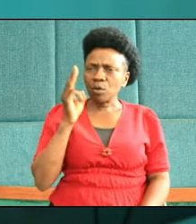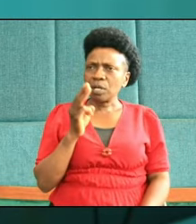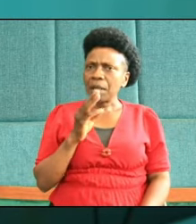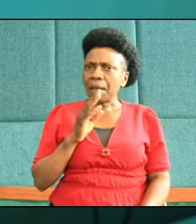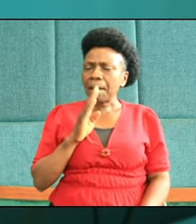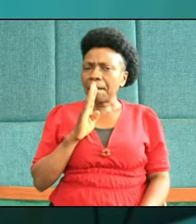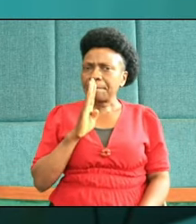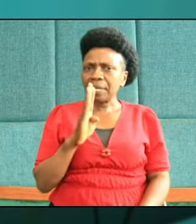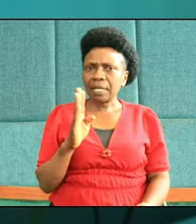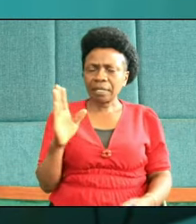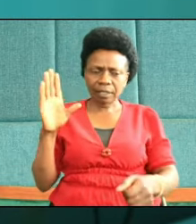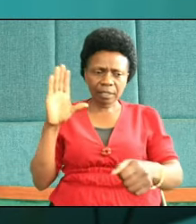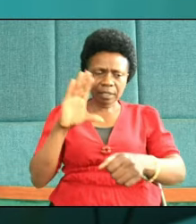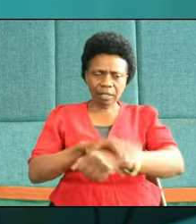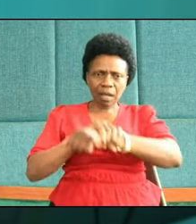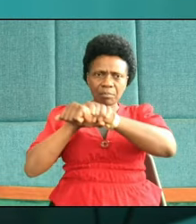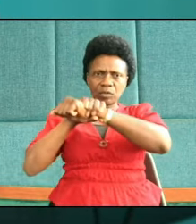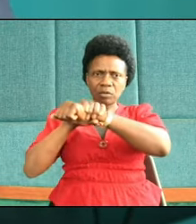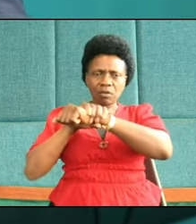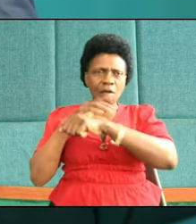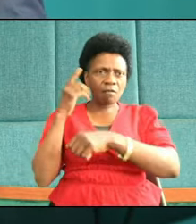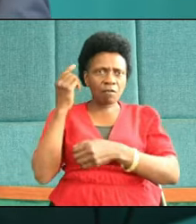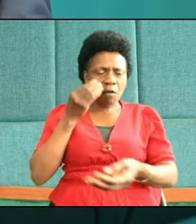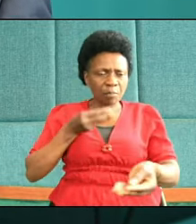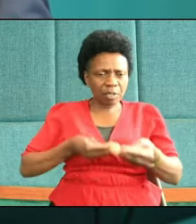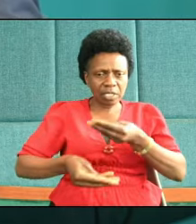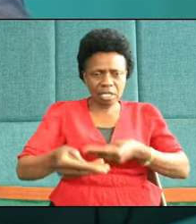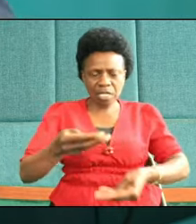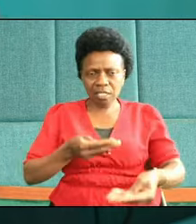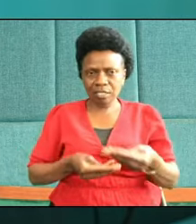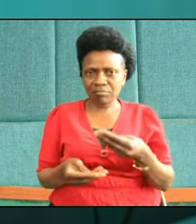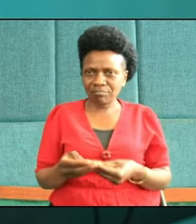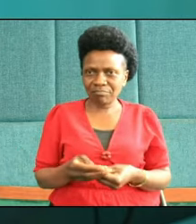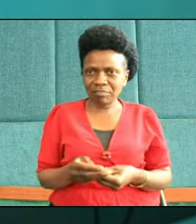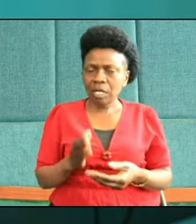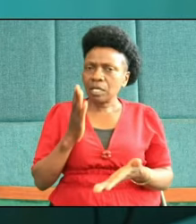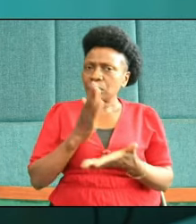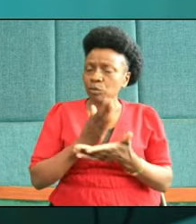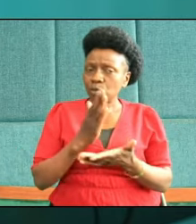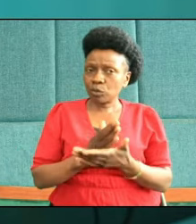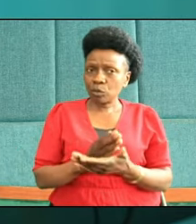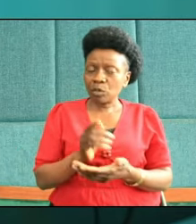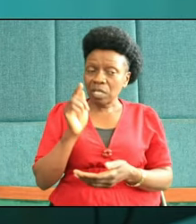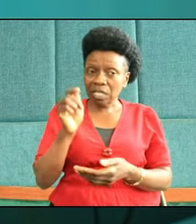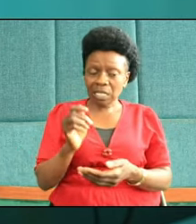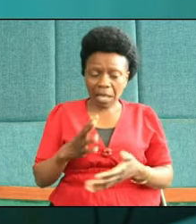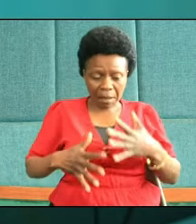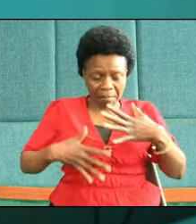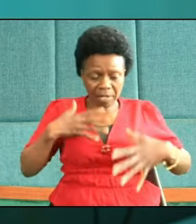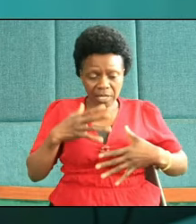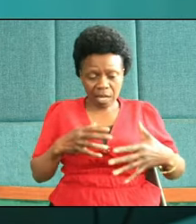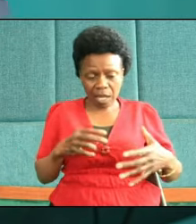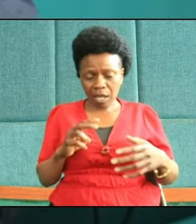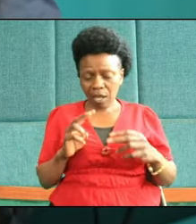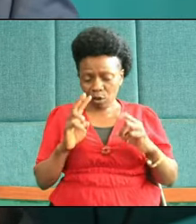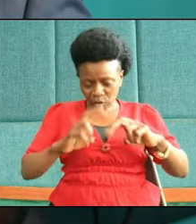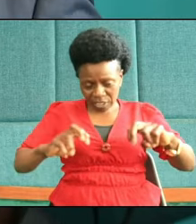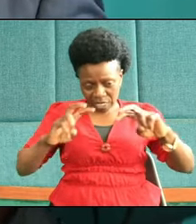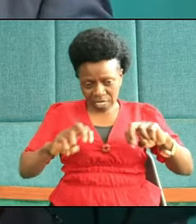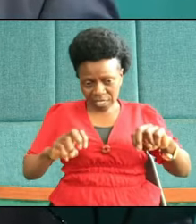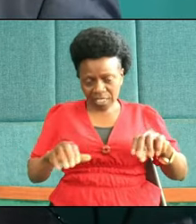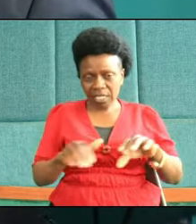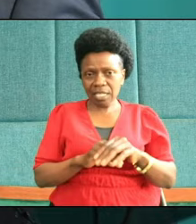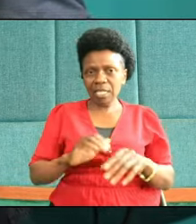for business. Indeed, these were leisure consultants in the city of Corinth.